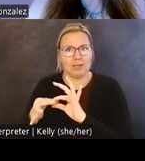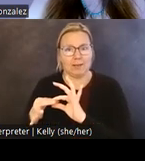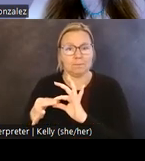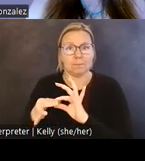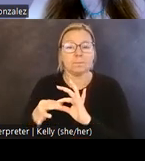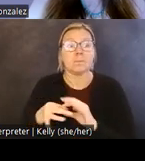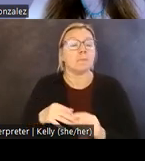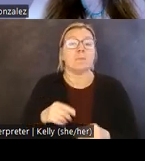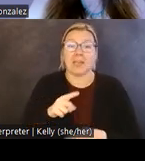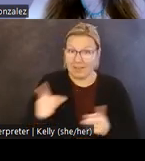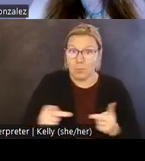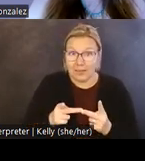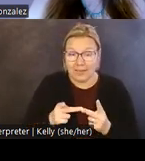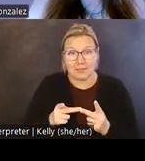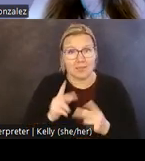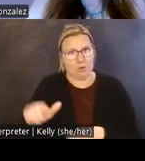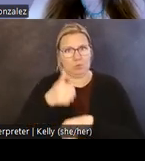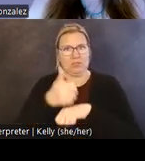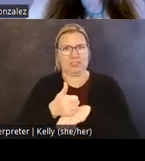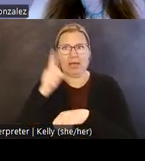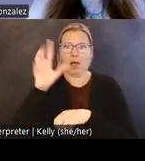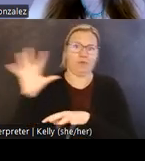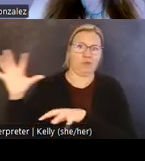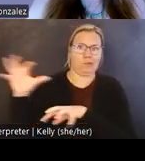design to advance the settler colonial project.